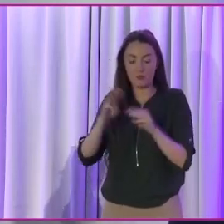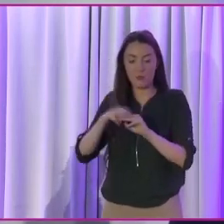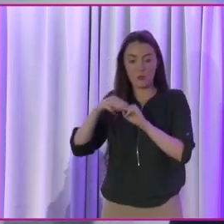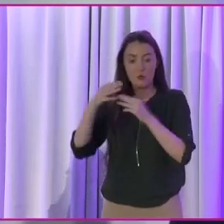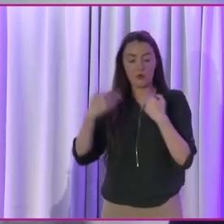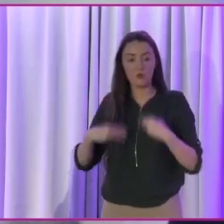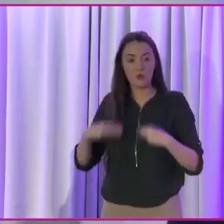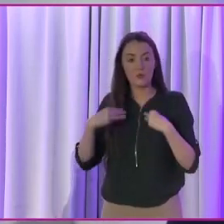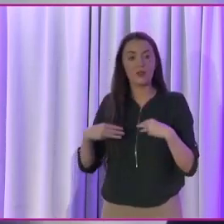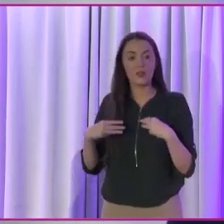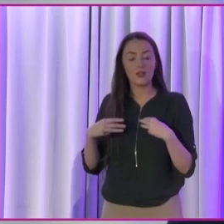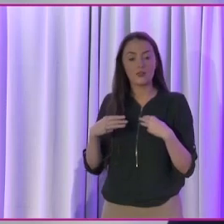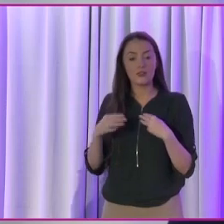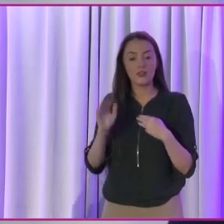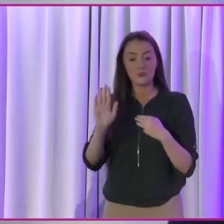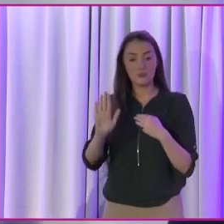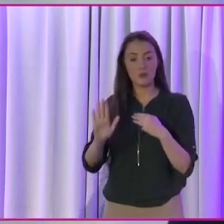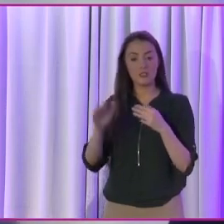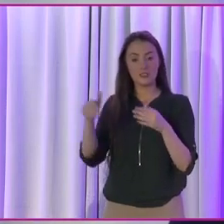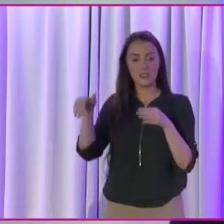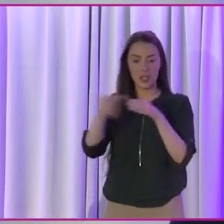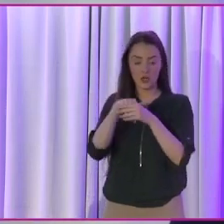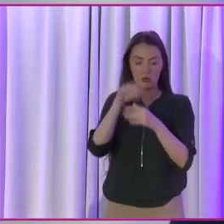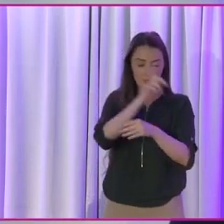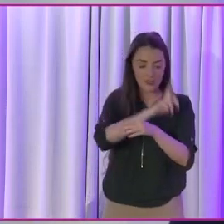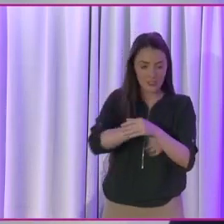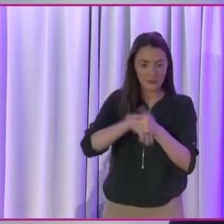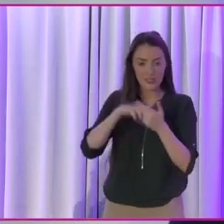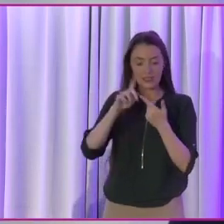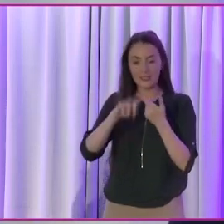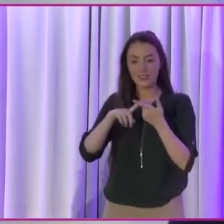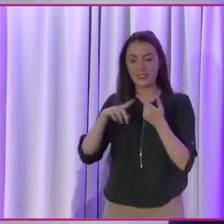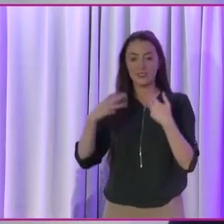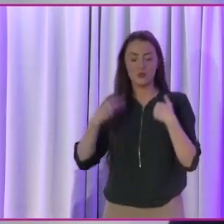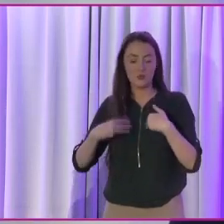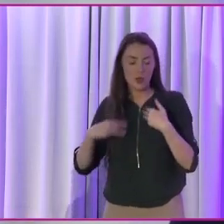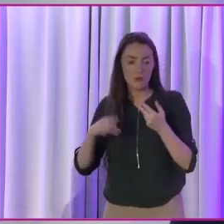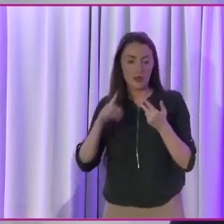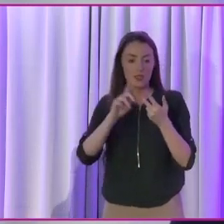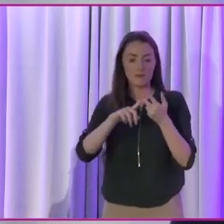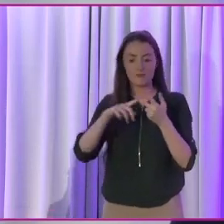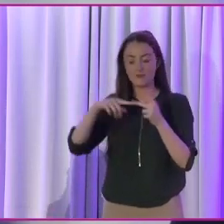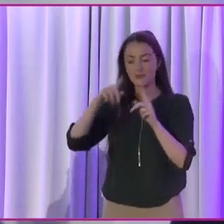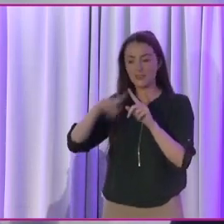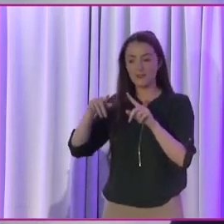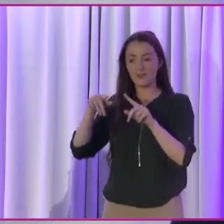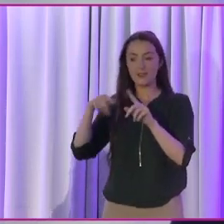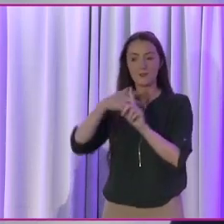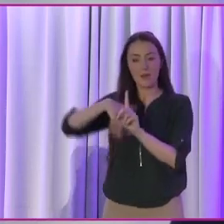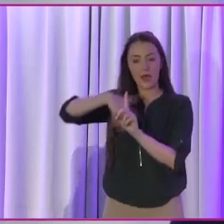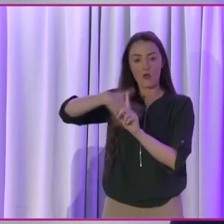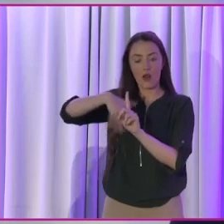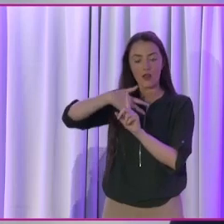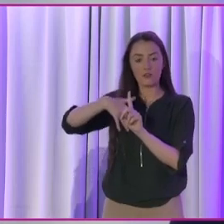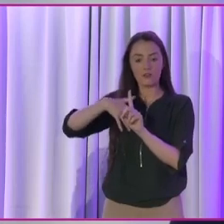But that also must include more women with disabilities, more disabled women, and more women from diverse backgrounds. And I suppose just to finish, to say the other